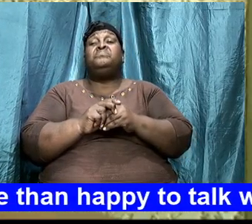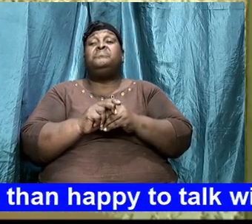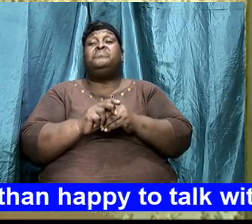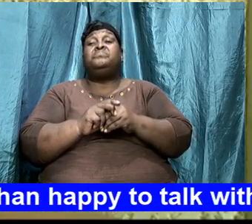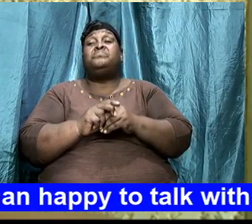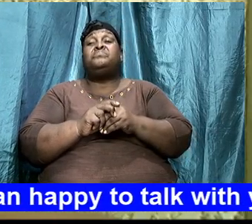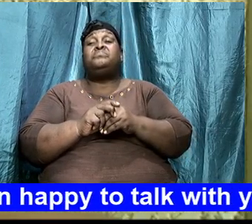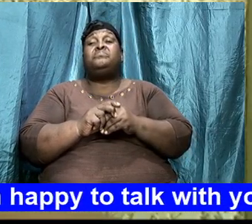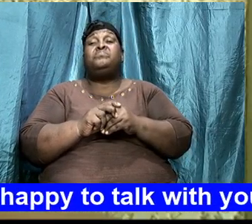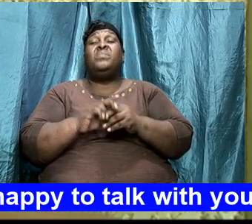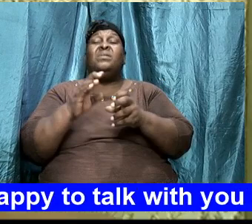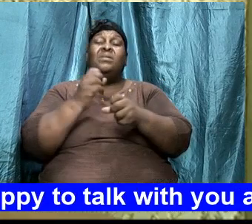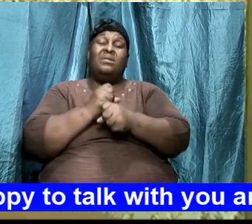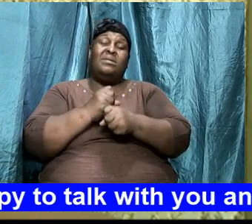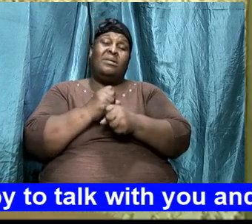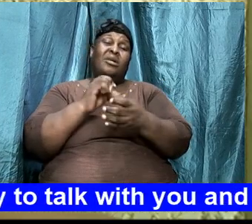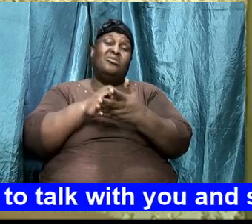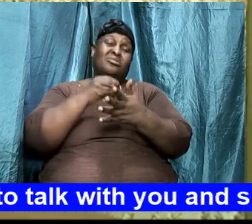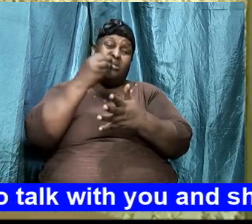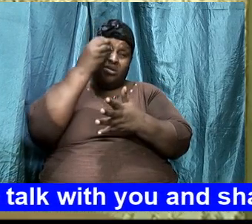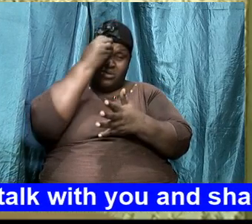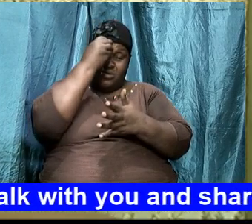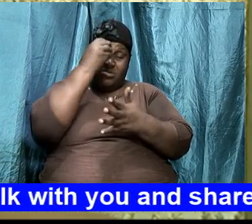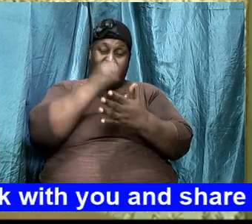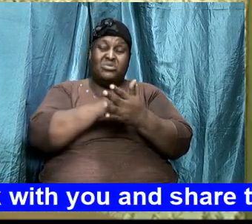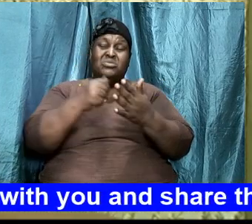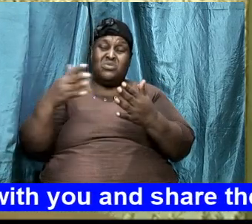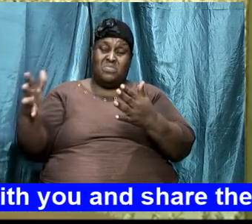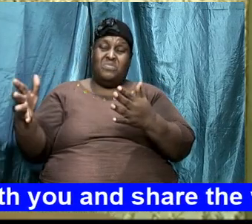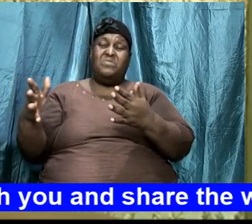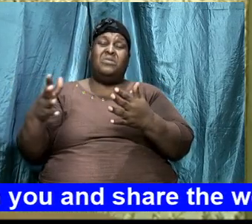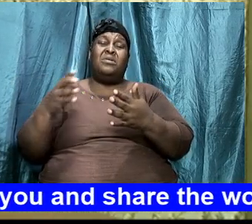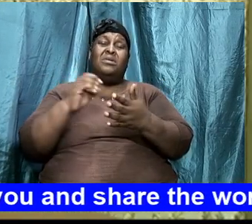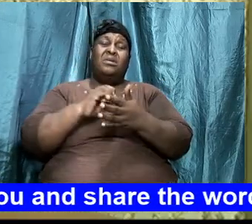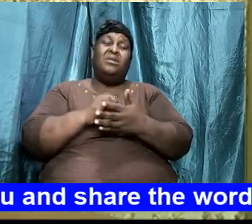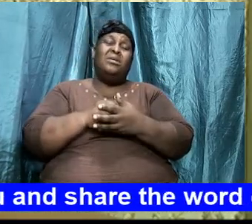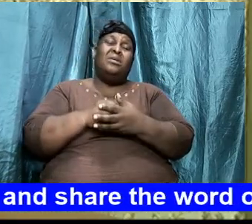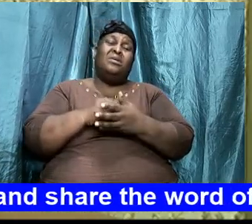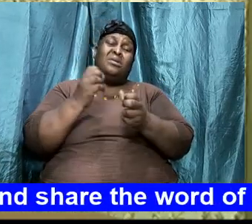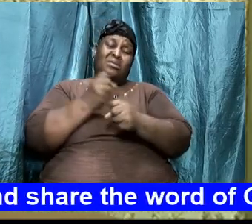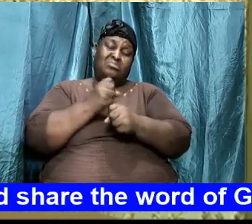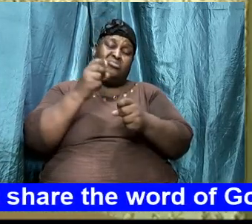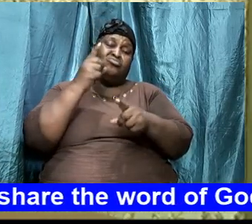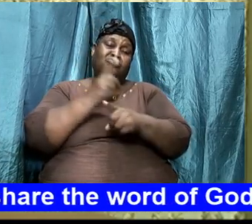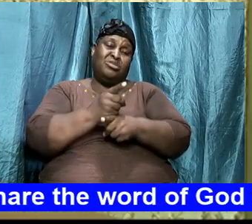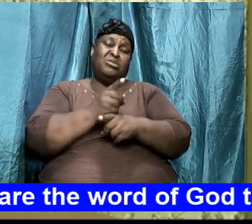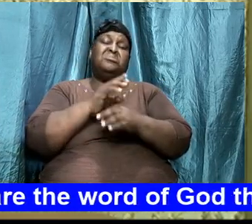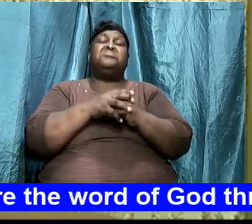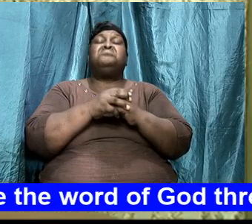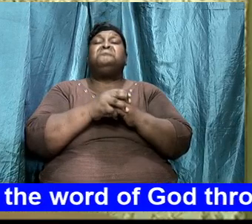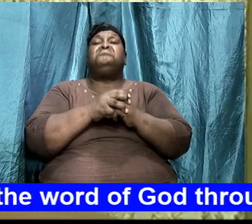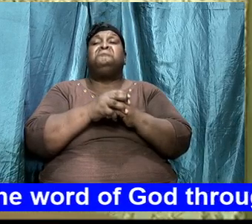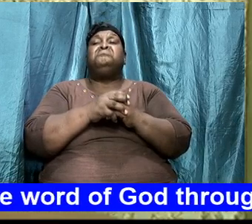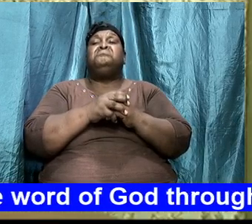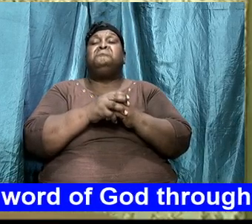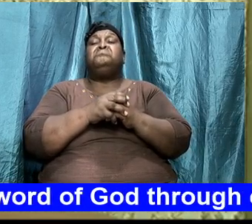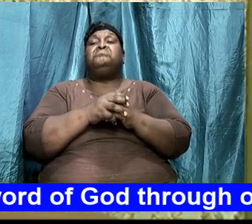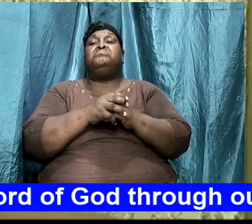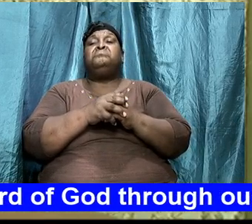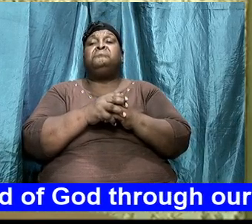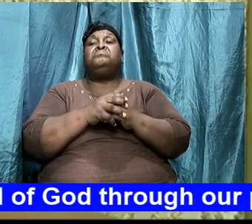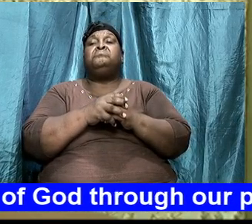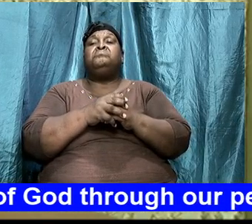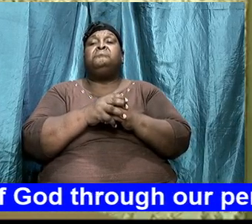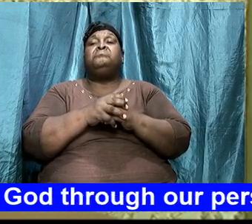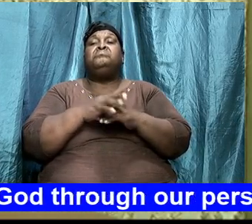would get something and get it right so that at that day they can